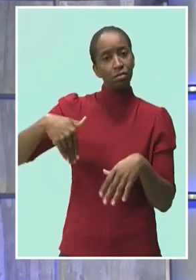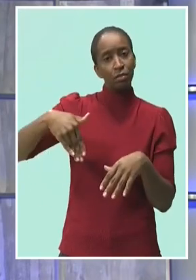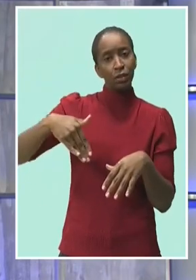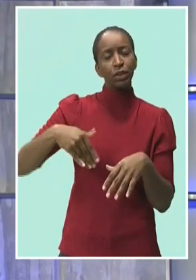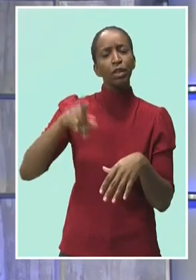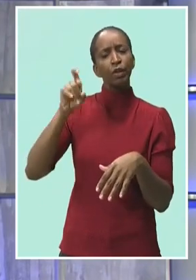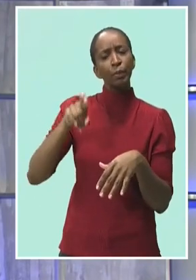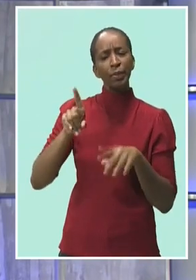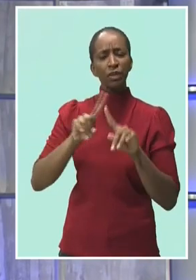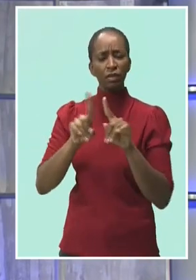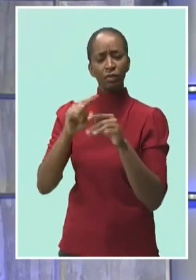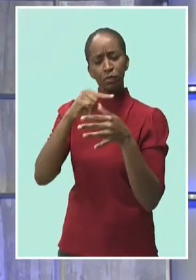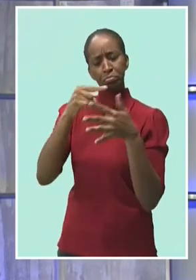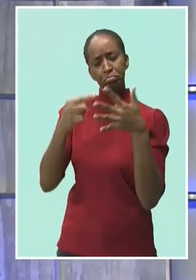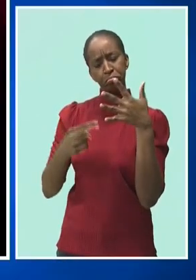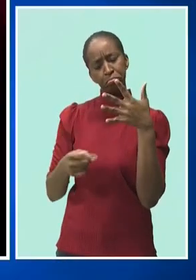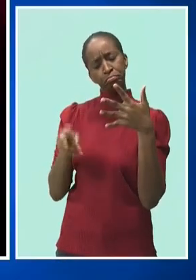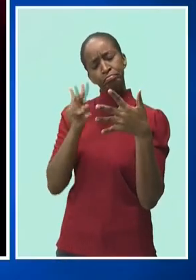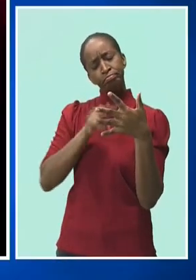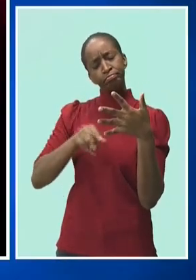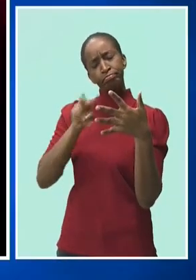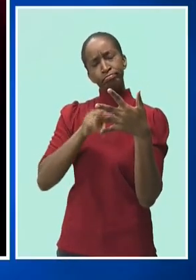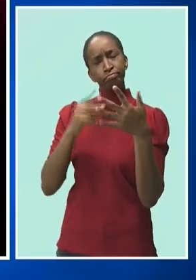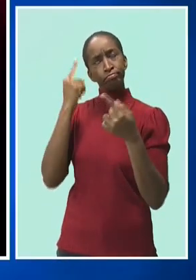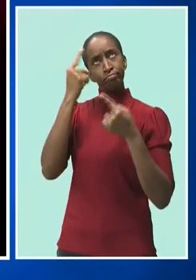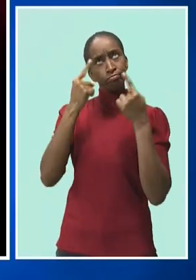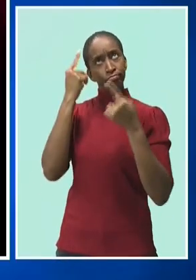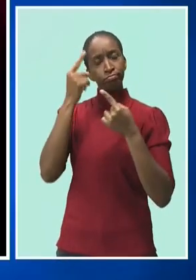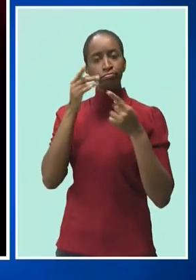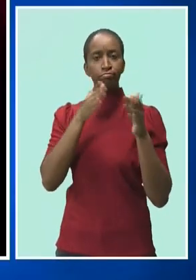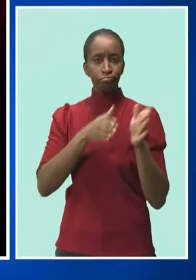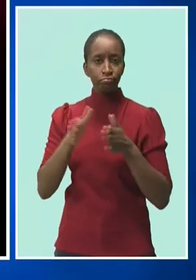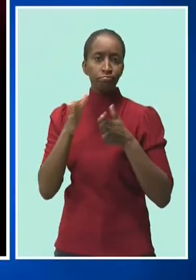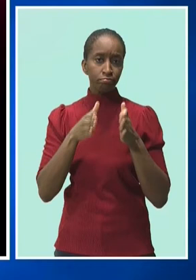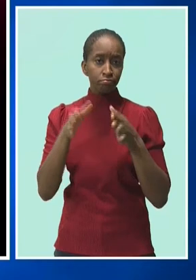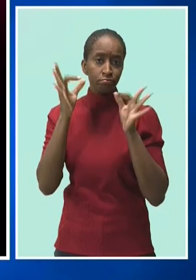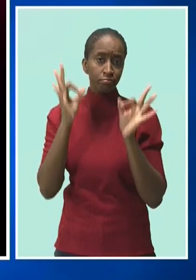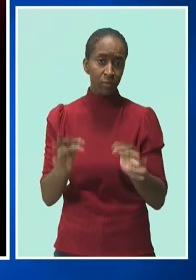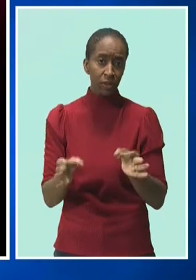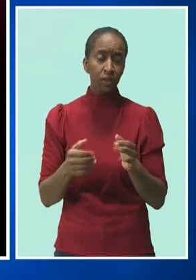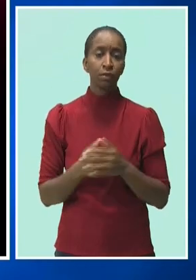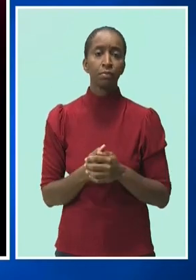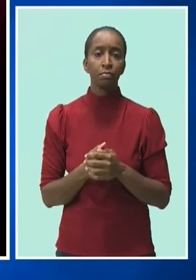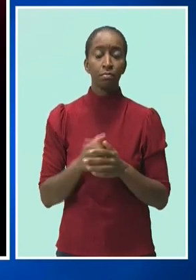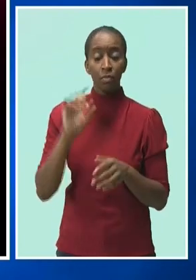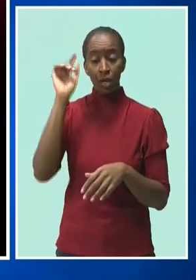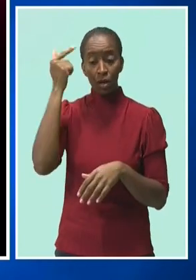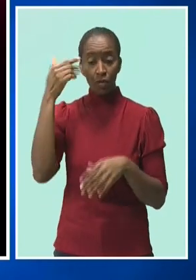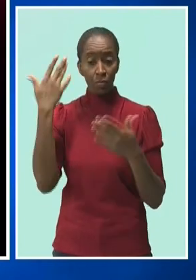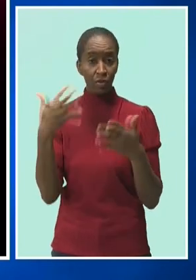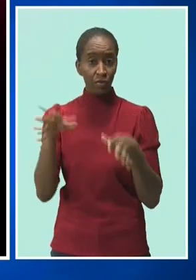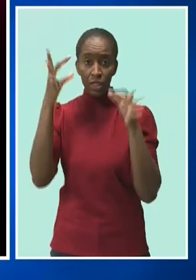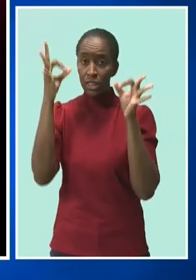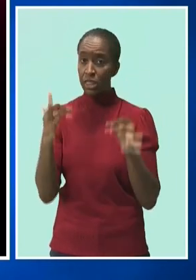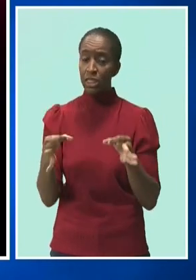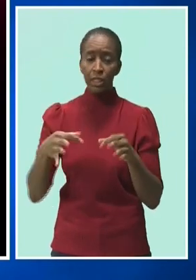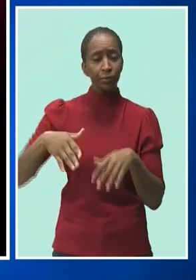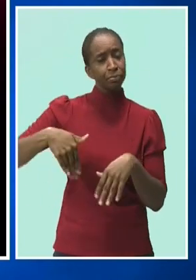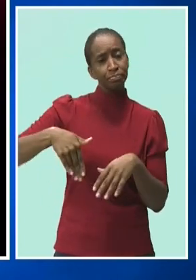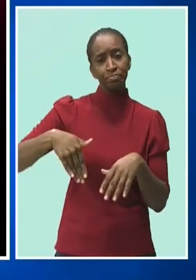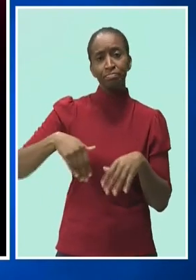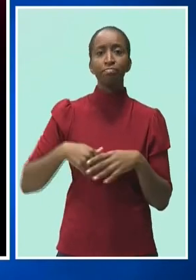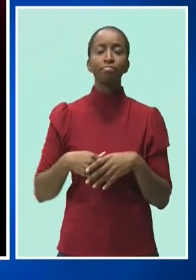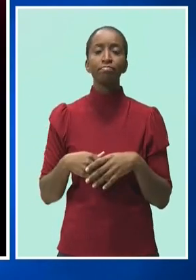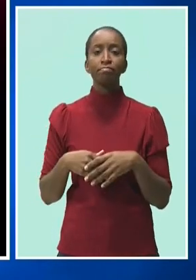TTT reports. The government has not made a final decision on the hosting of Carnival